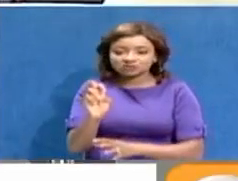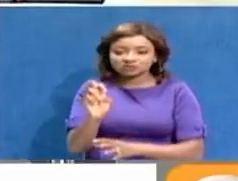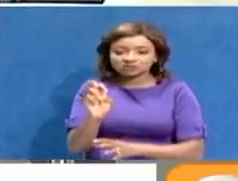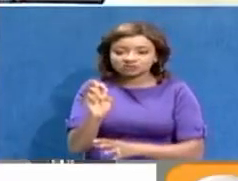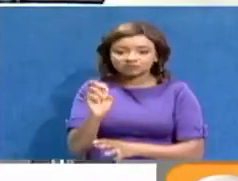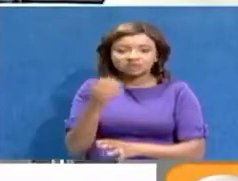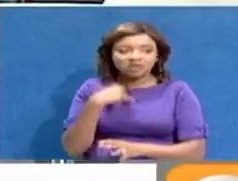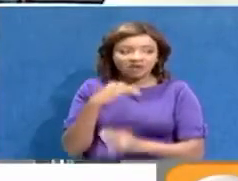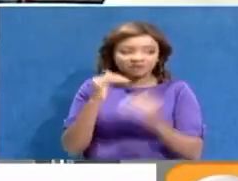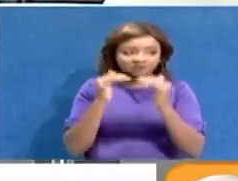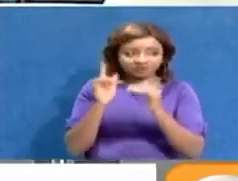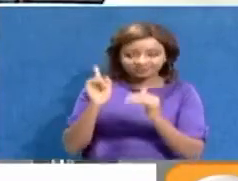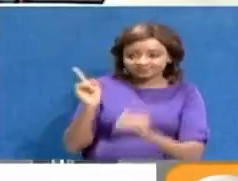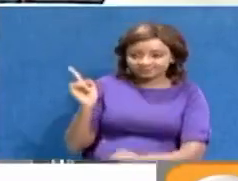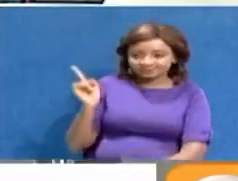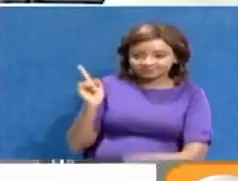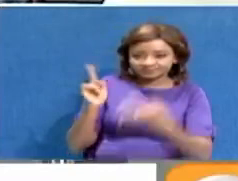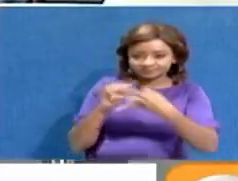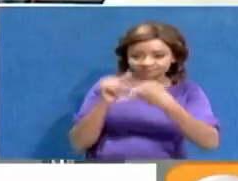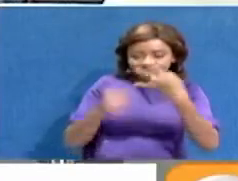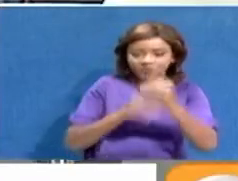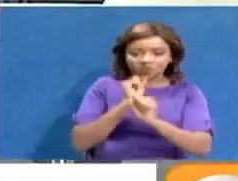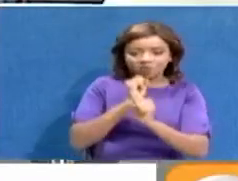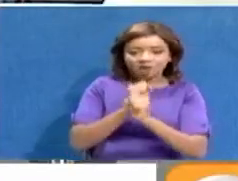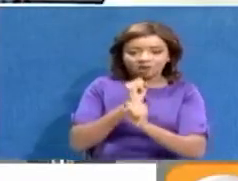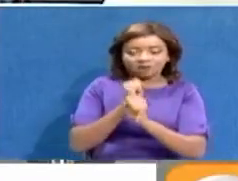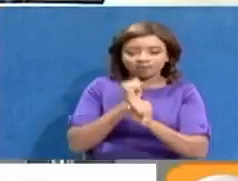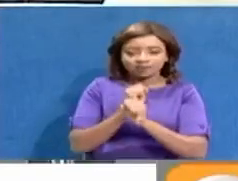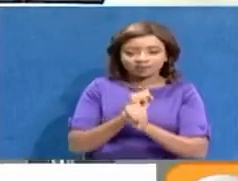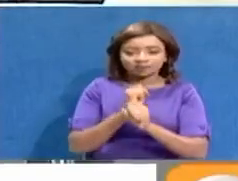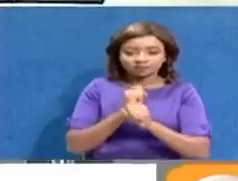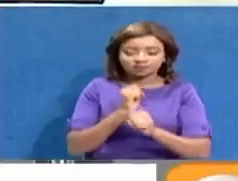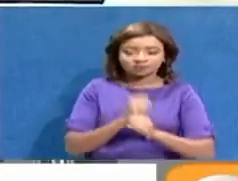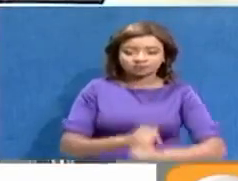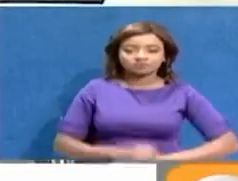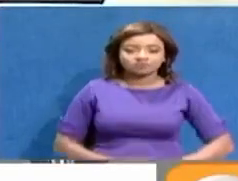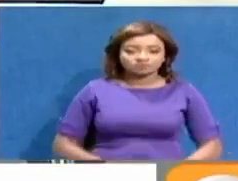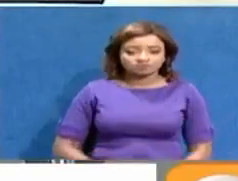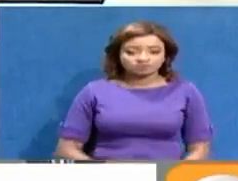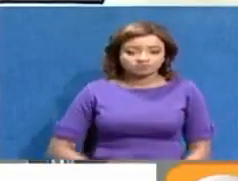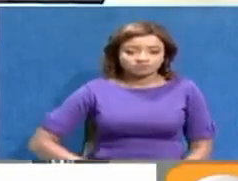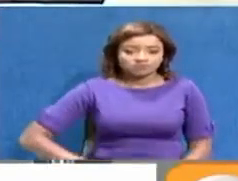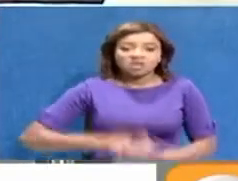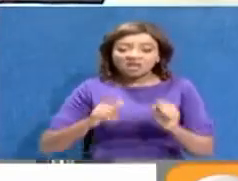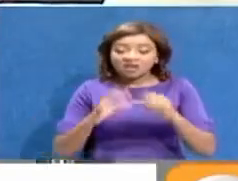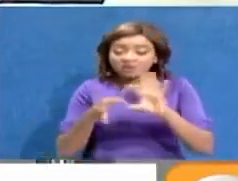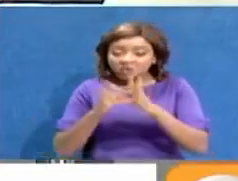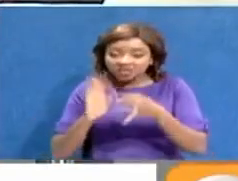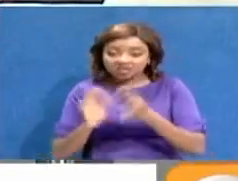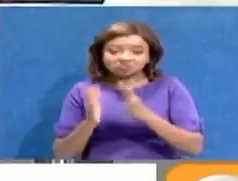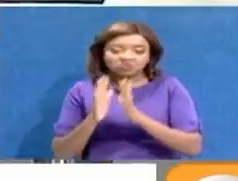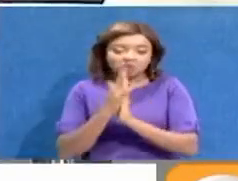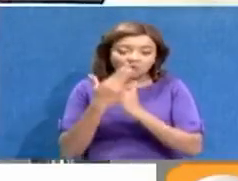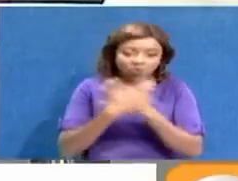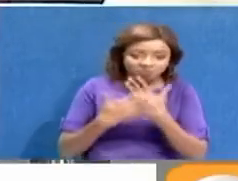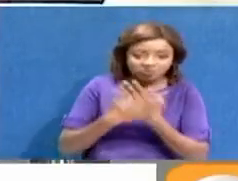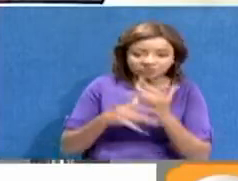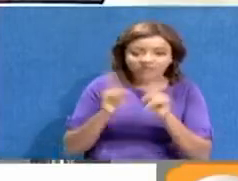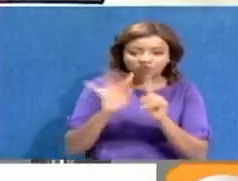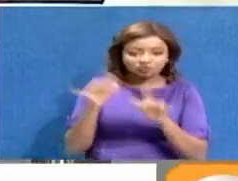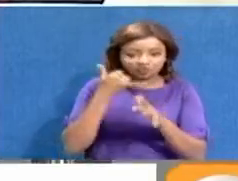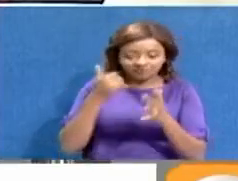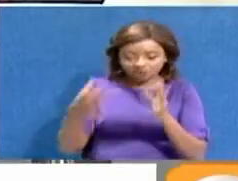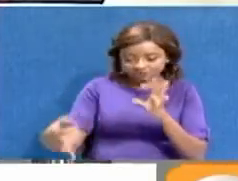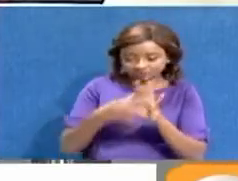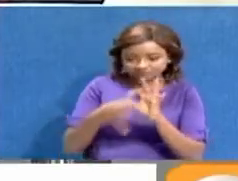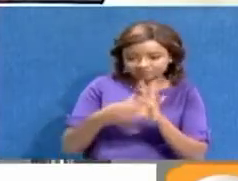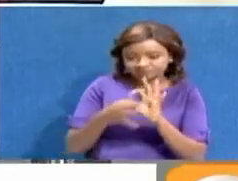It's a book reader, note taker, and also braille. It can display different modes and connects to computers and mobile devices. So examination fever